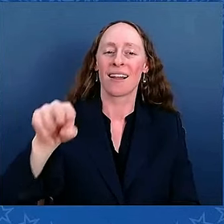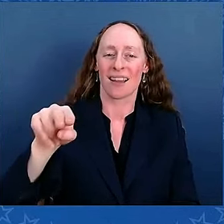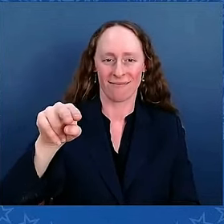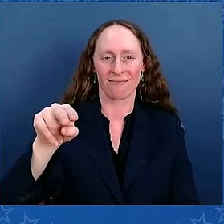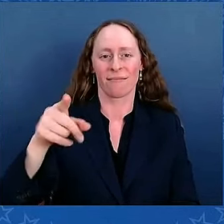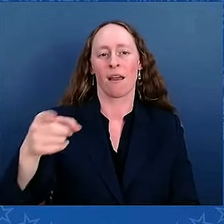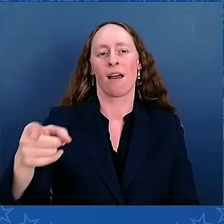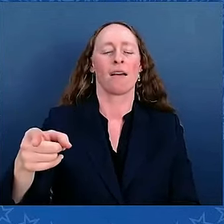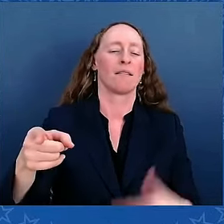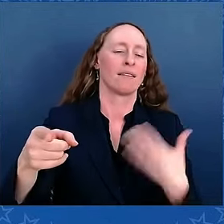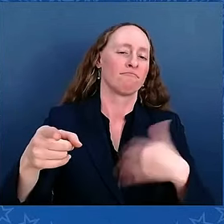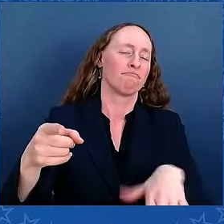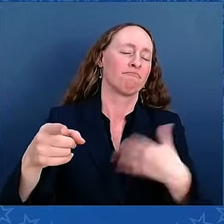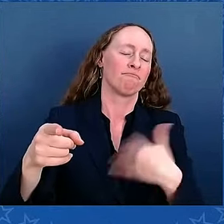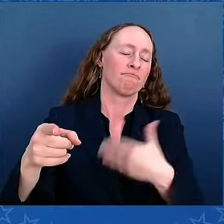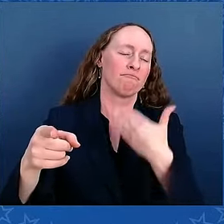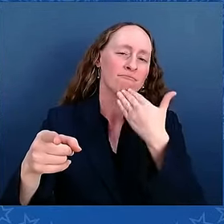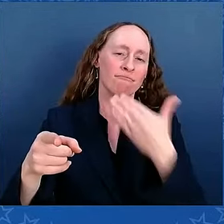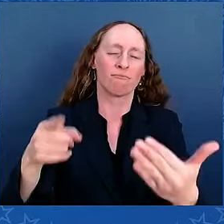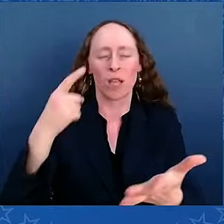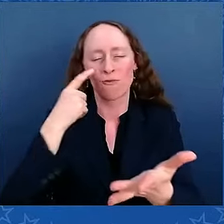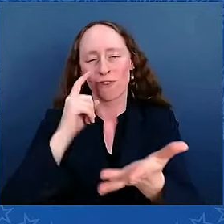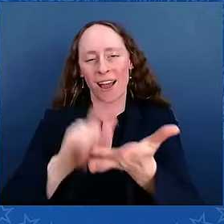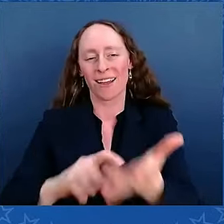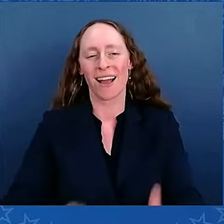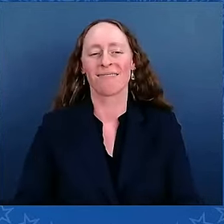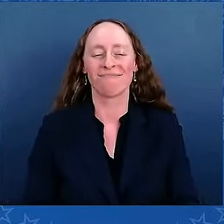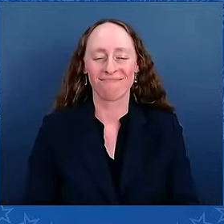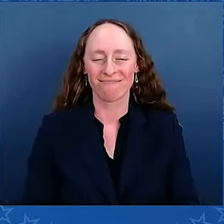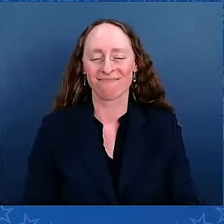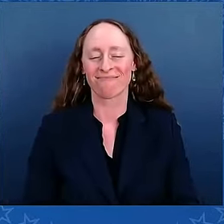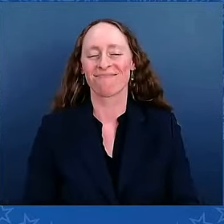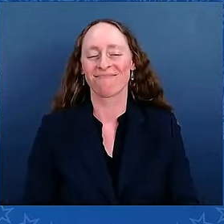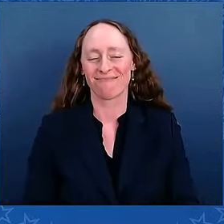found out, you know, once you become elected president, I'm only the second Catholic ever elected. When I headed to Ireland, they did all this background stuff on me, where I'm